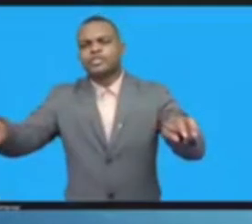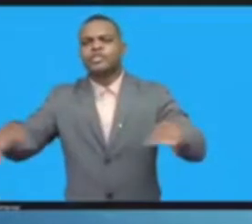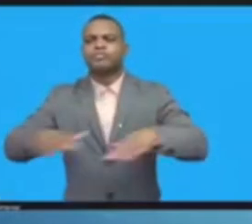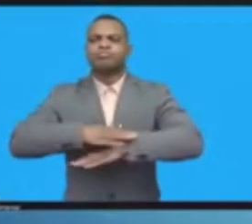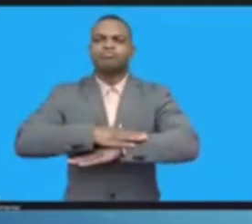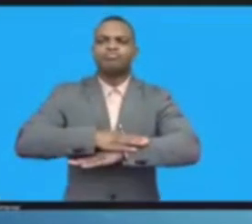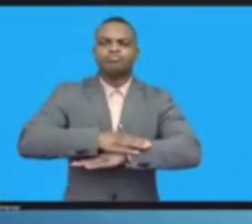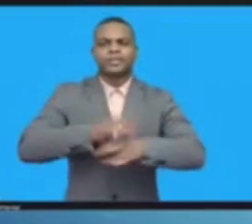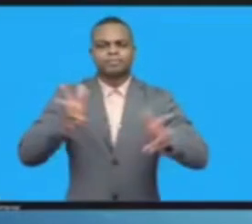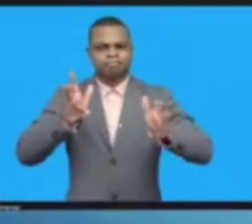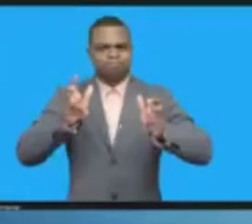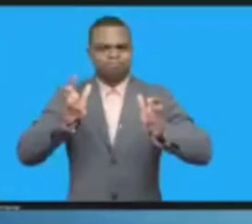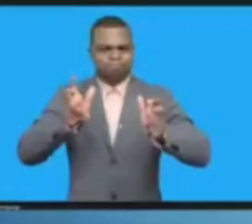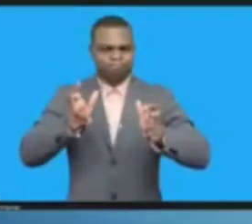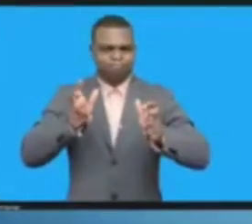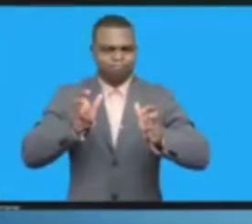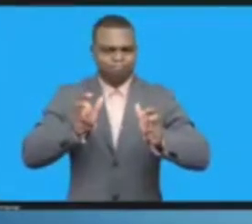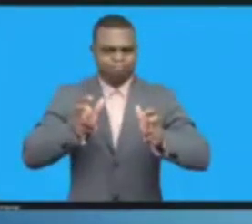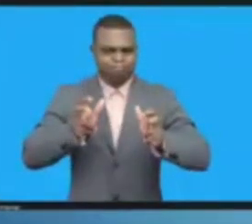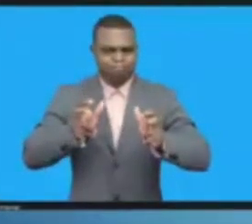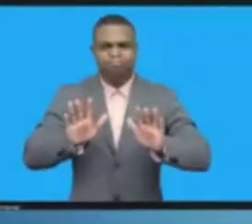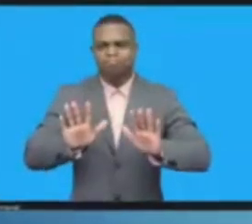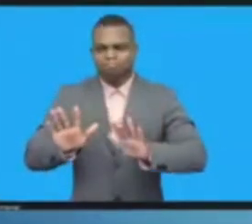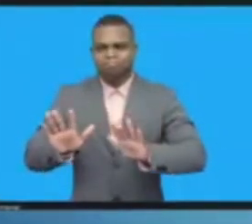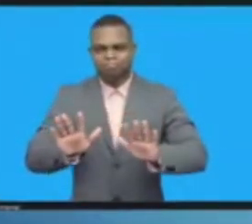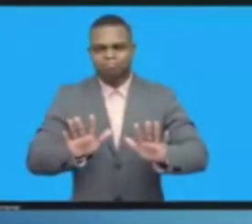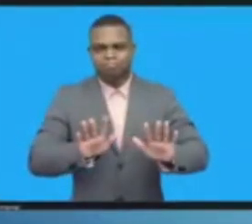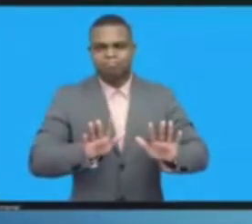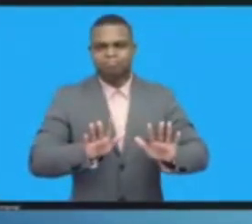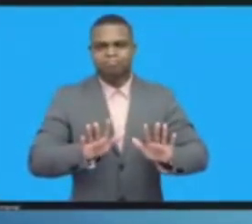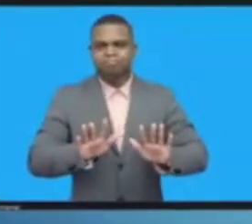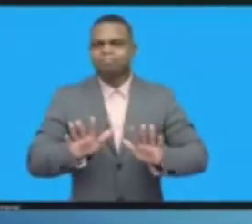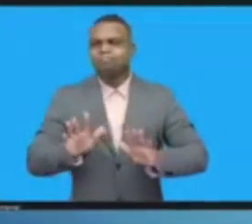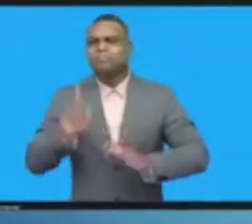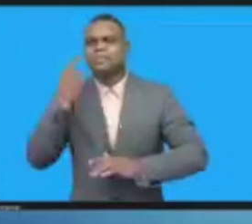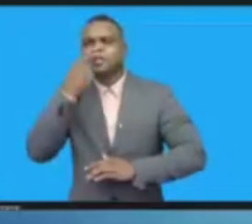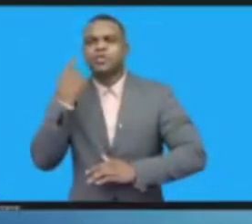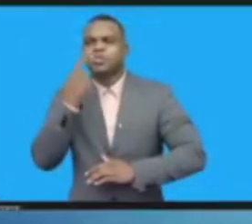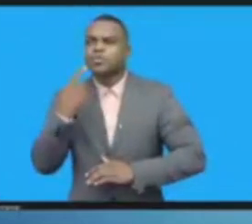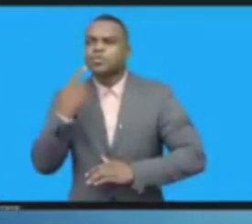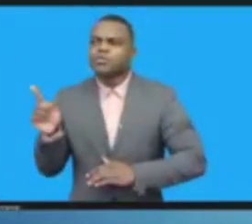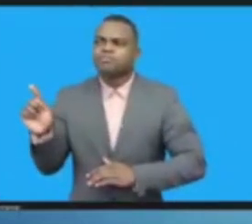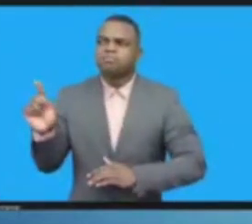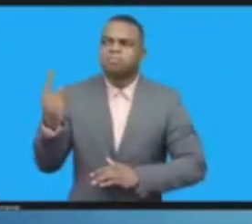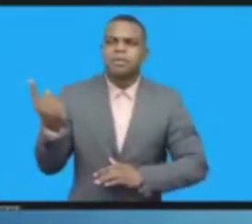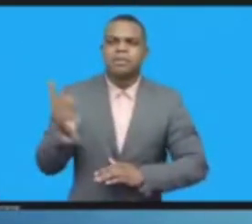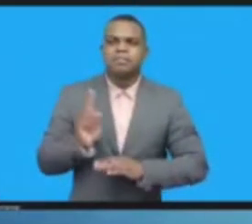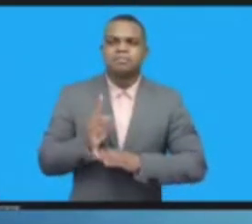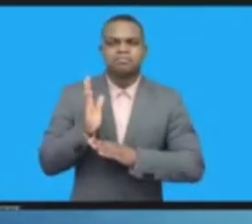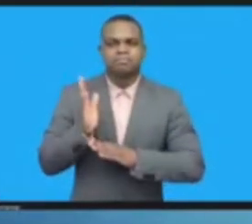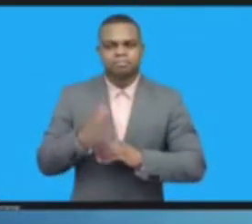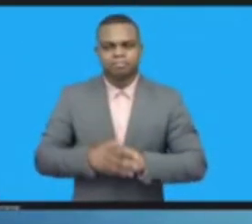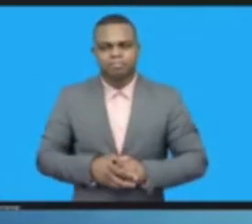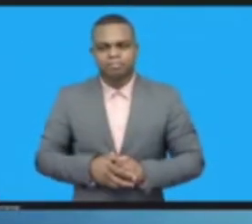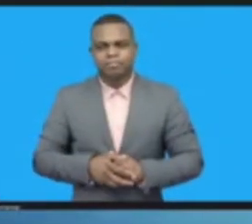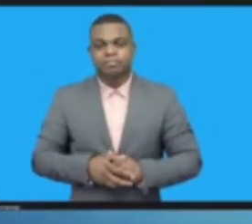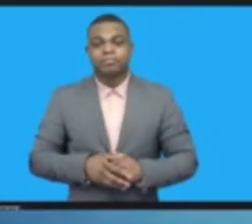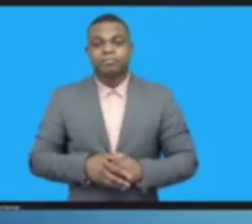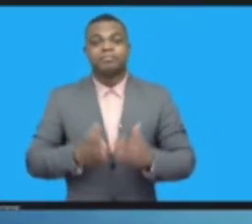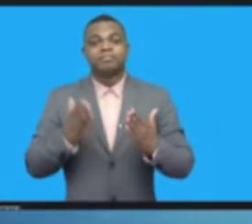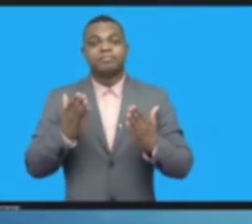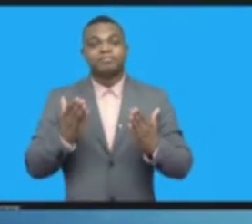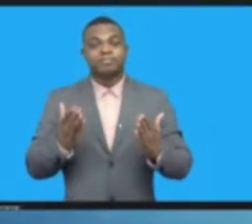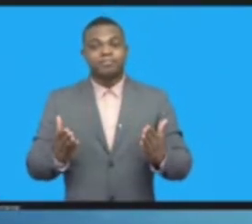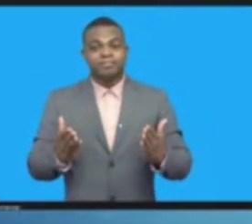And not to be outdone by our hosts, I think we will just start.